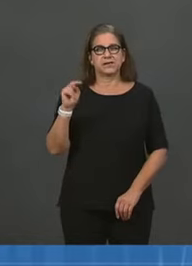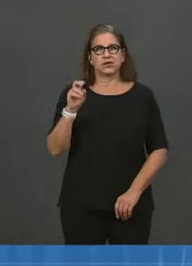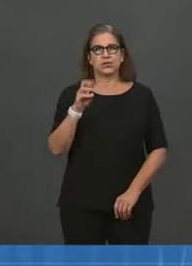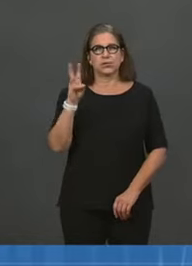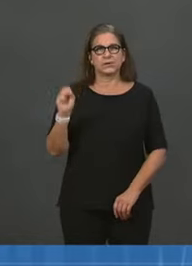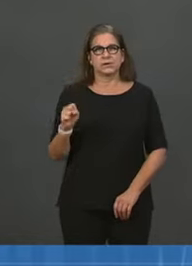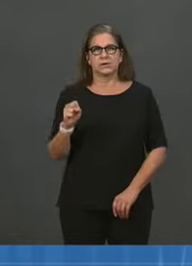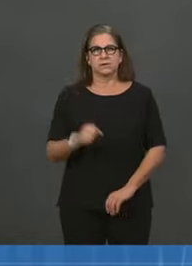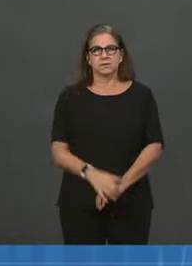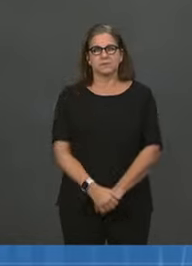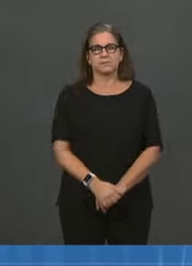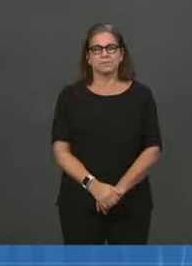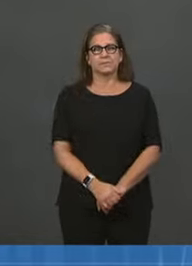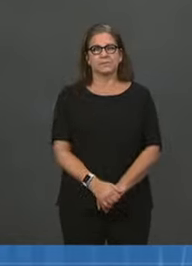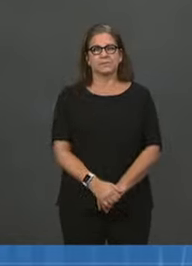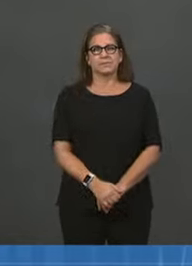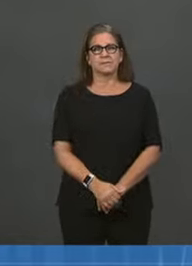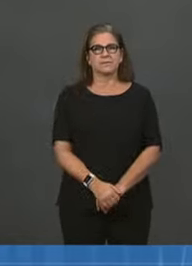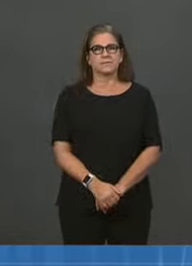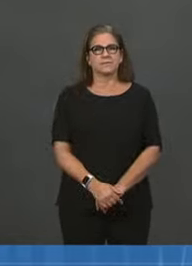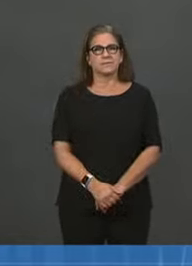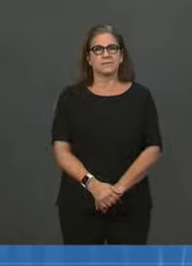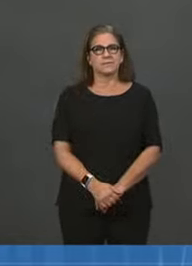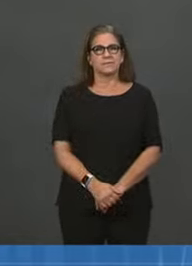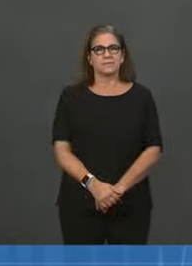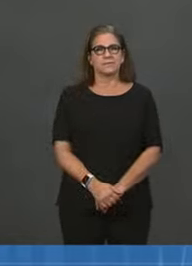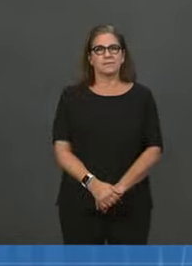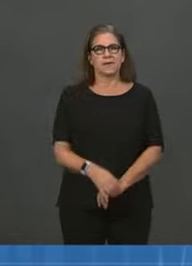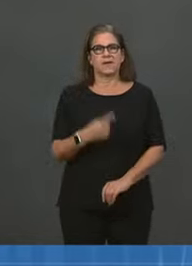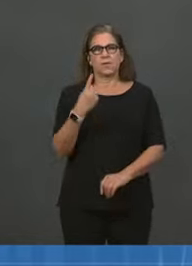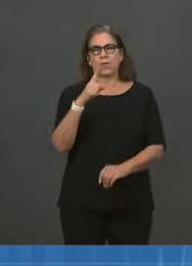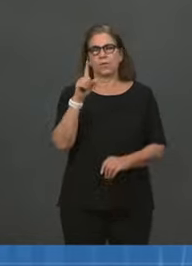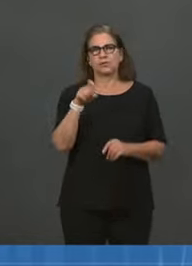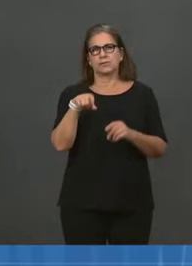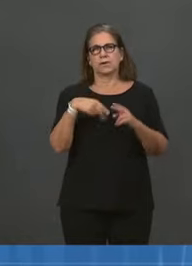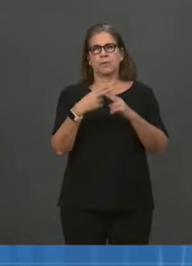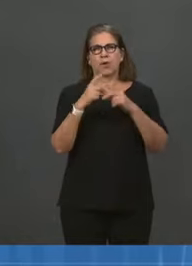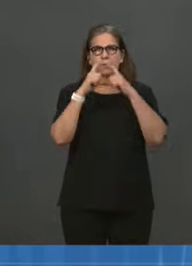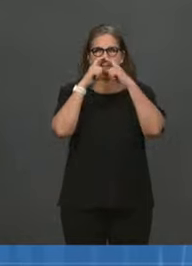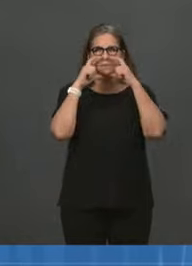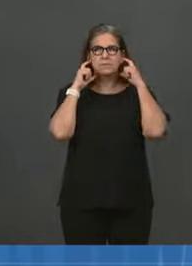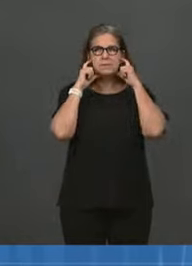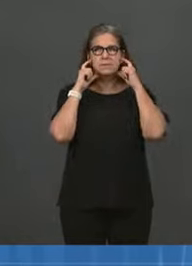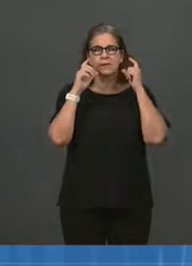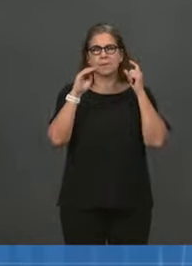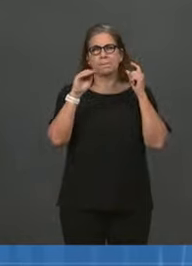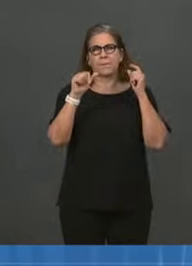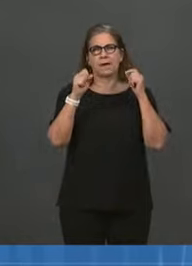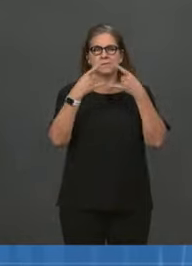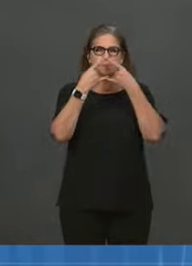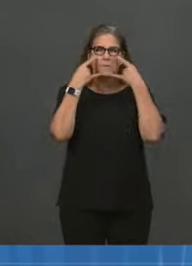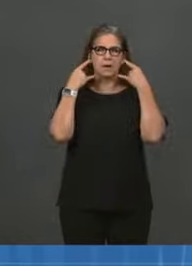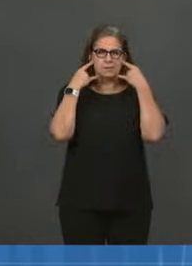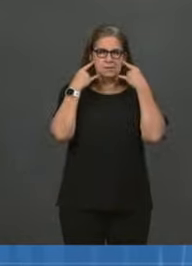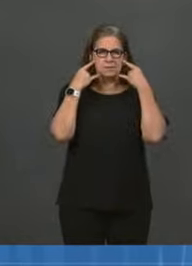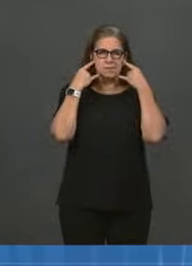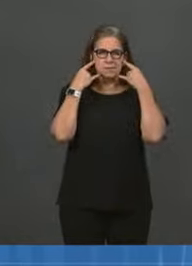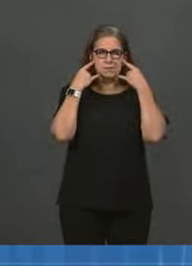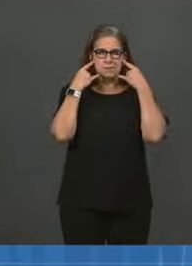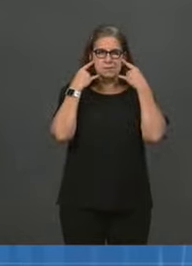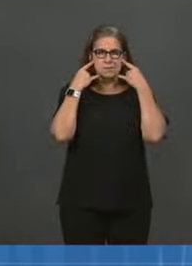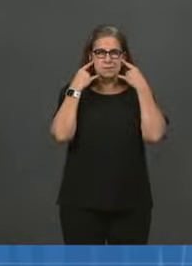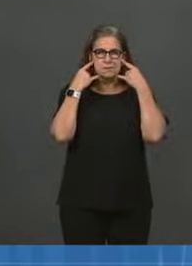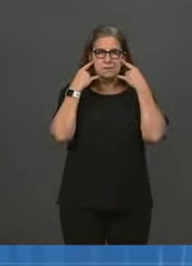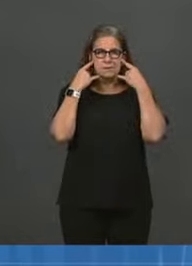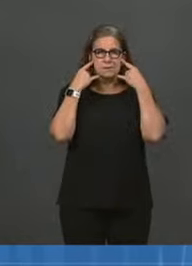The Hi, I have a mask question. I know most places still have high to moderate transmission right now, but